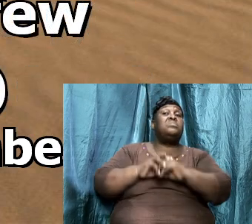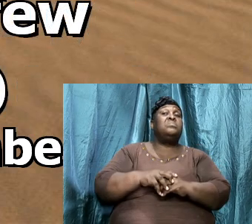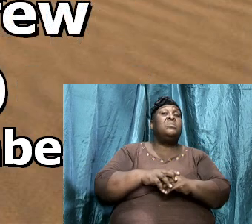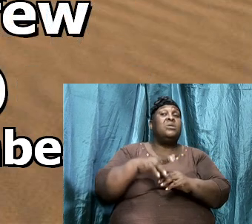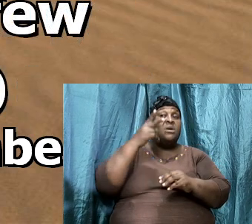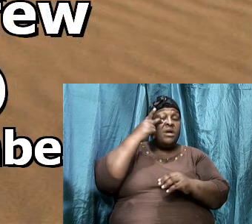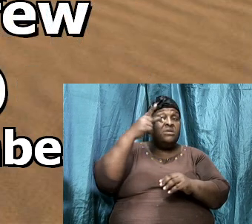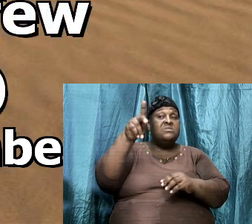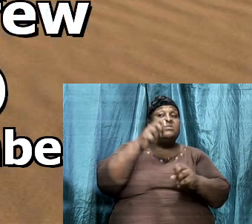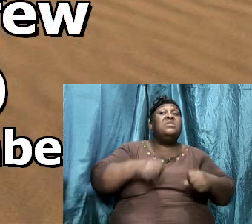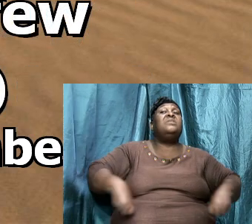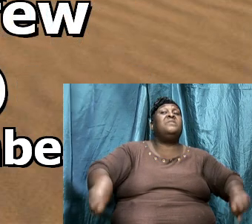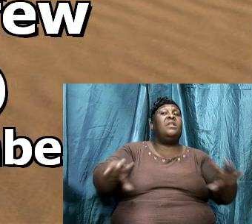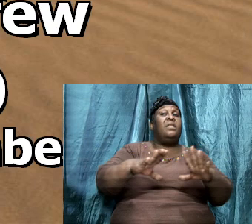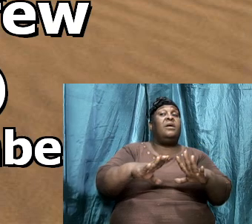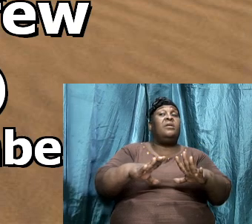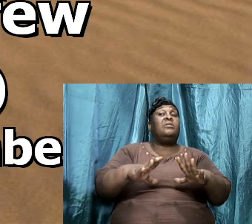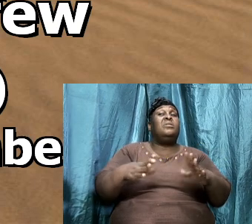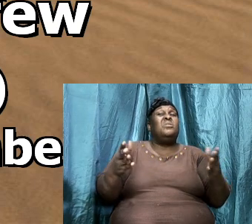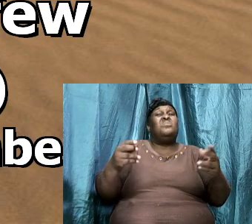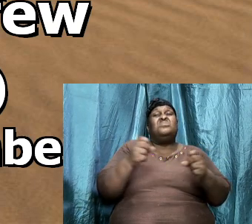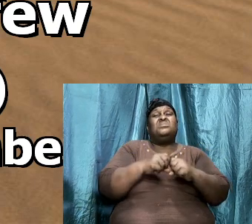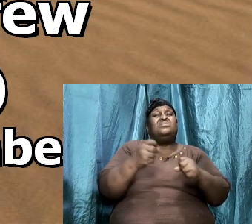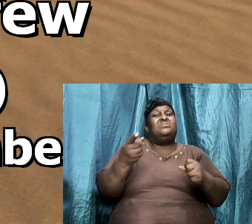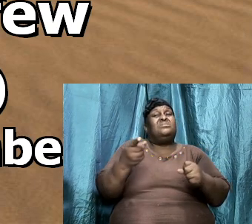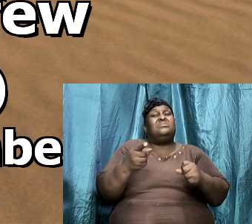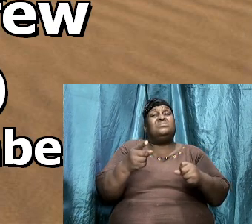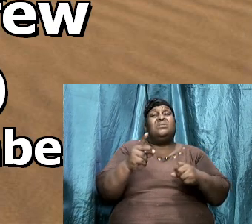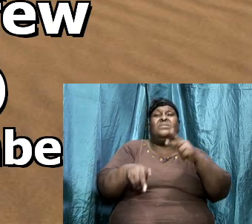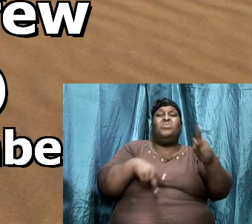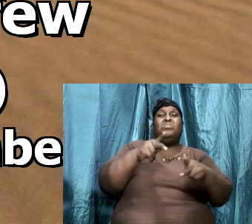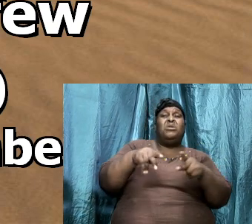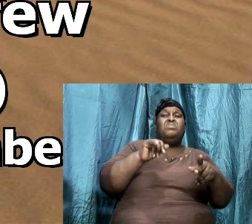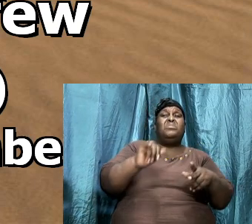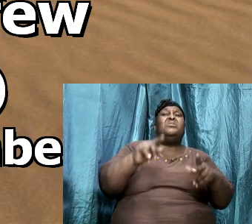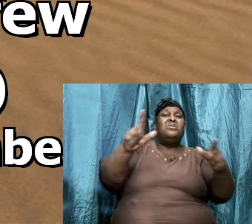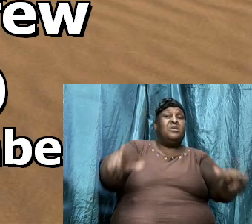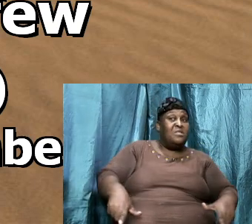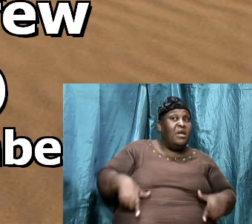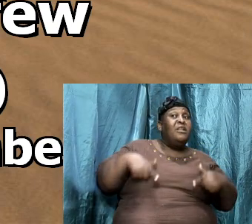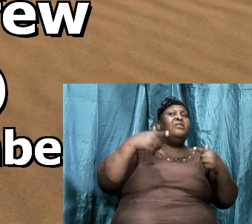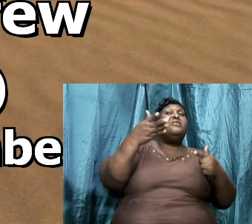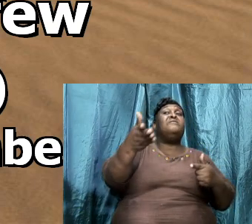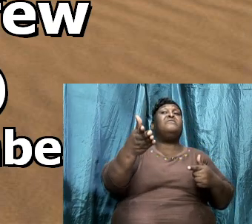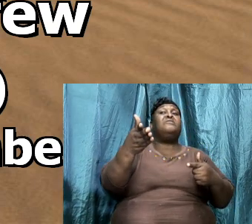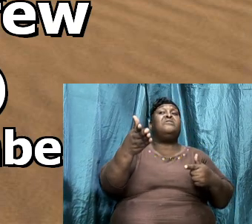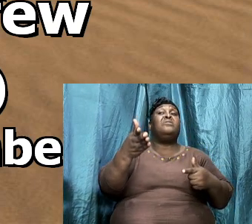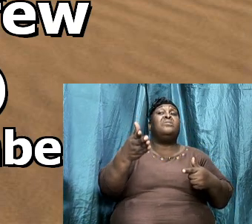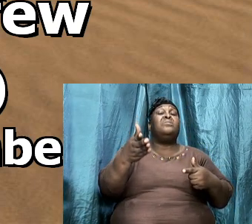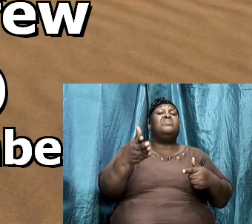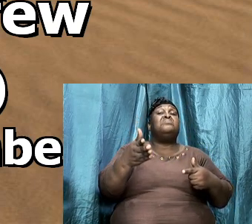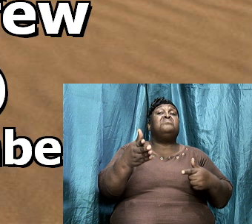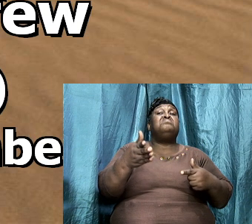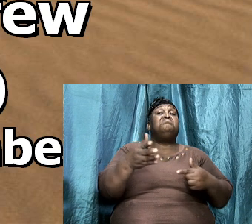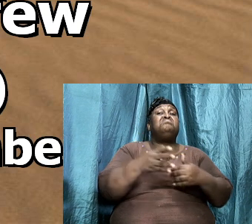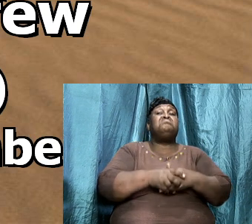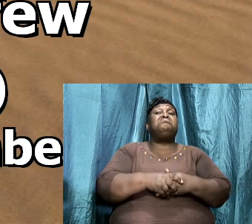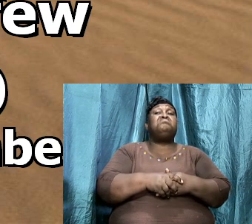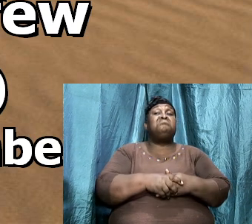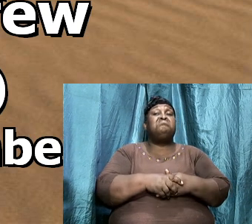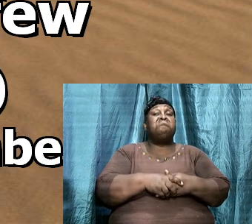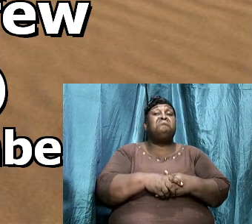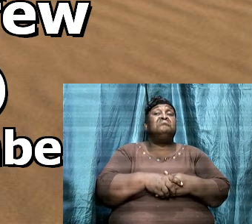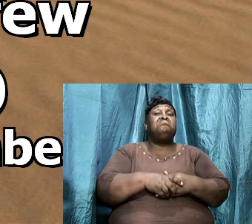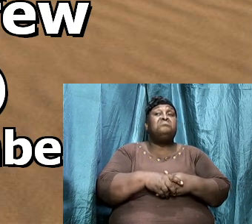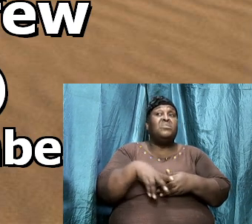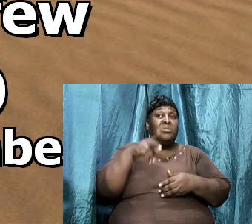And see the land, what it is, and the people that dwell therein. So, listen now we know. This is what he is saying.